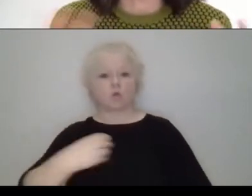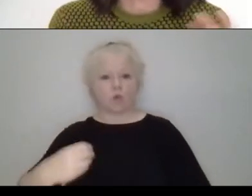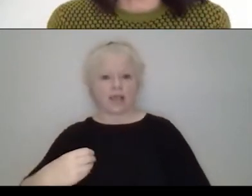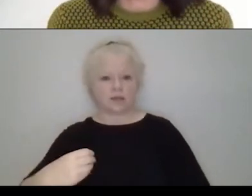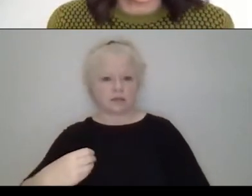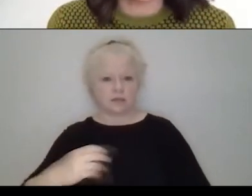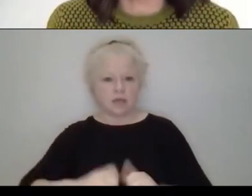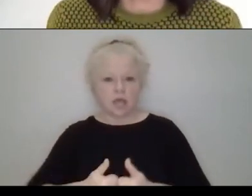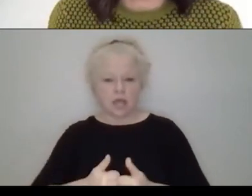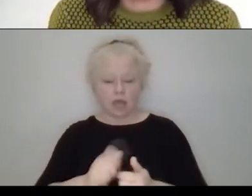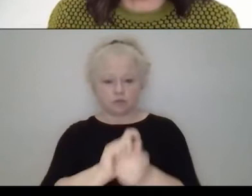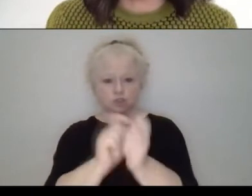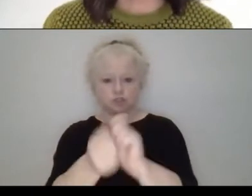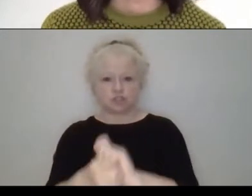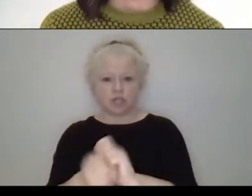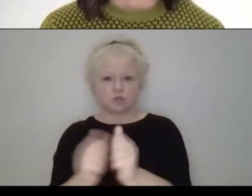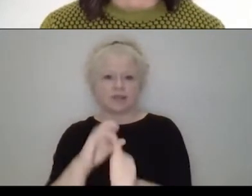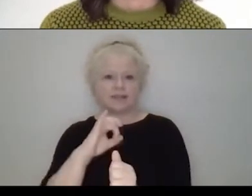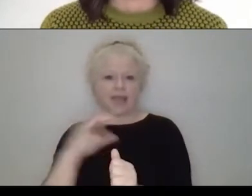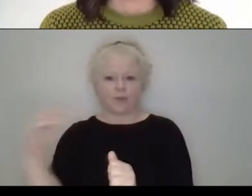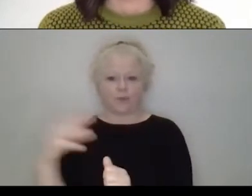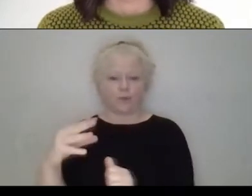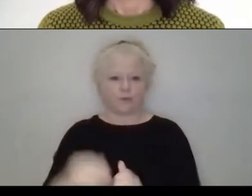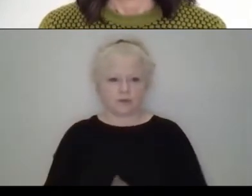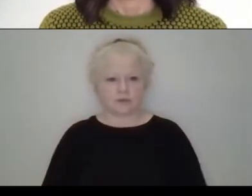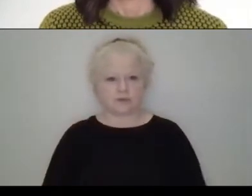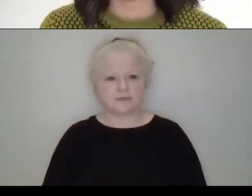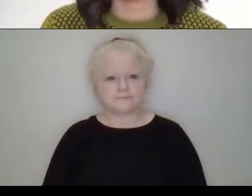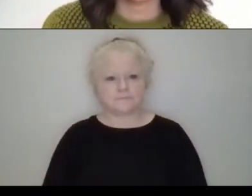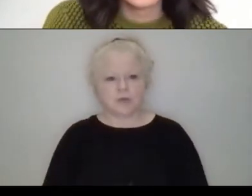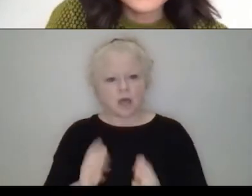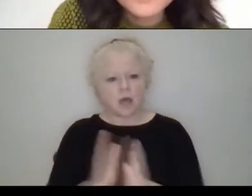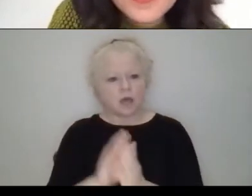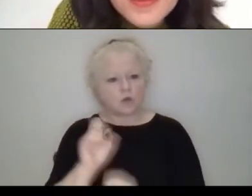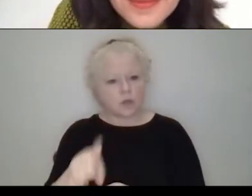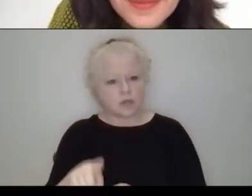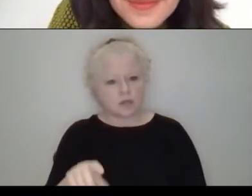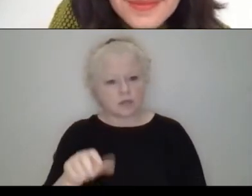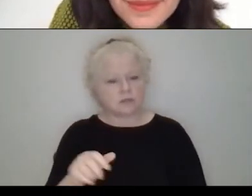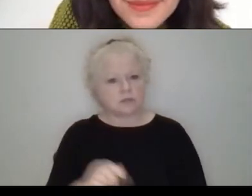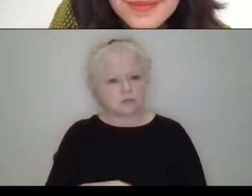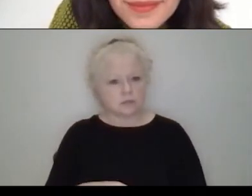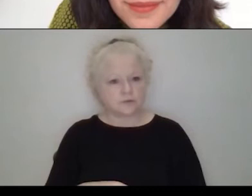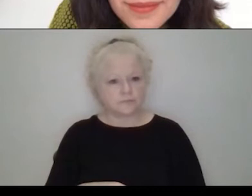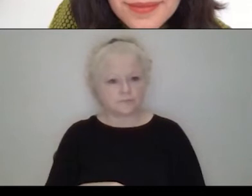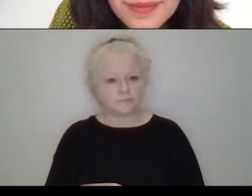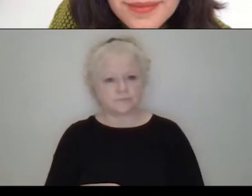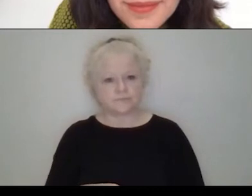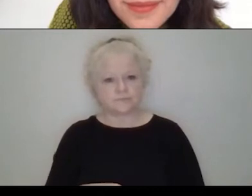be transformed by light? Beautiful. Marisol, somebody is asking, Andrea is asking, or Andrea